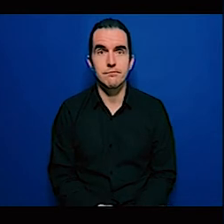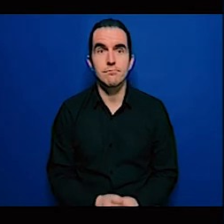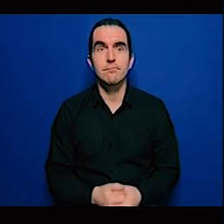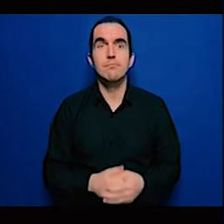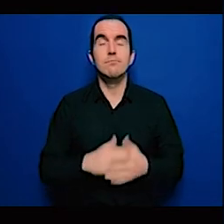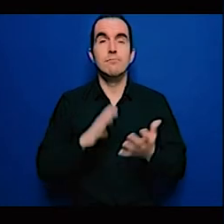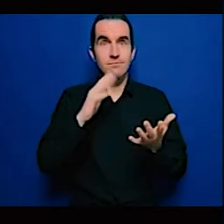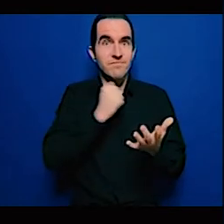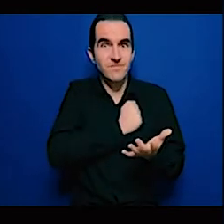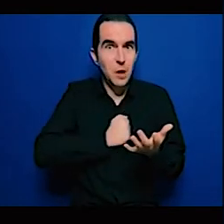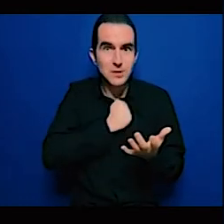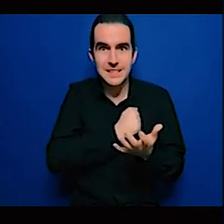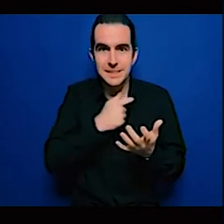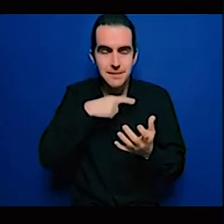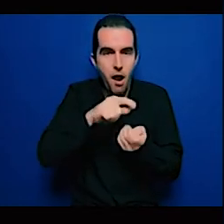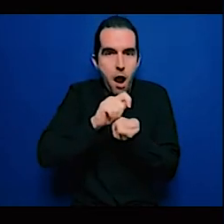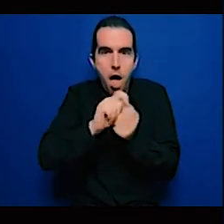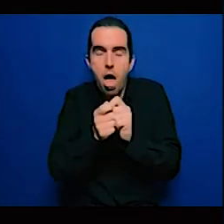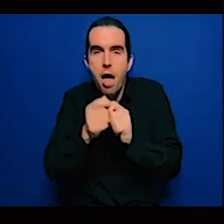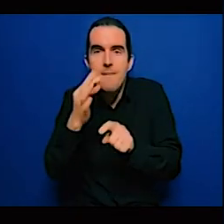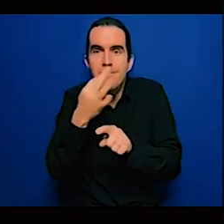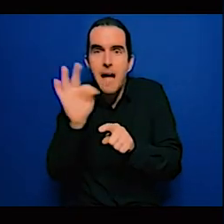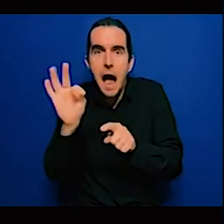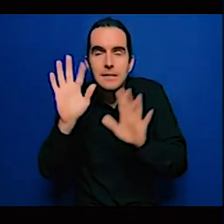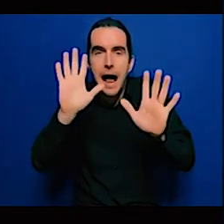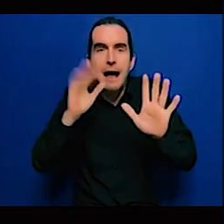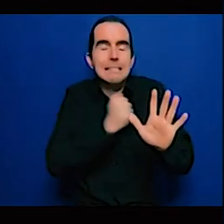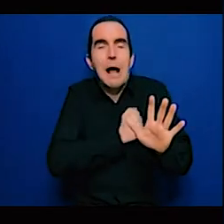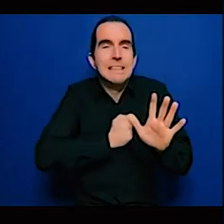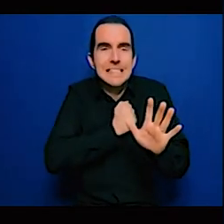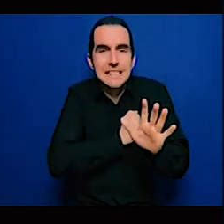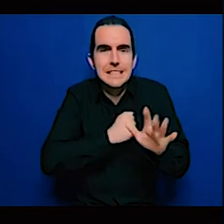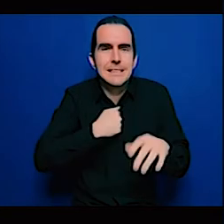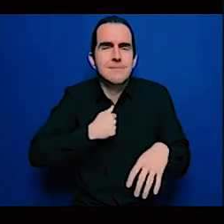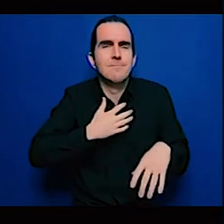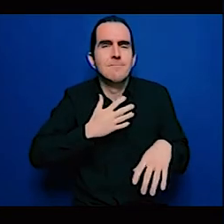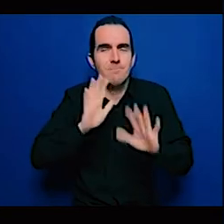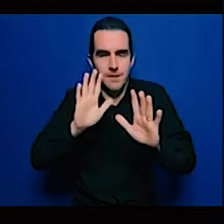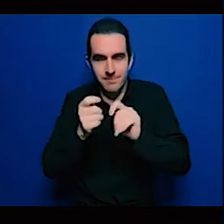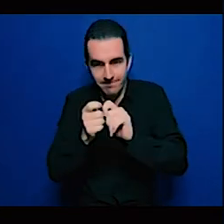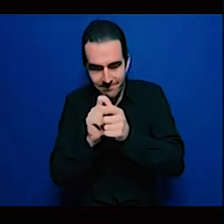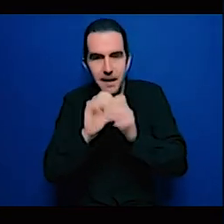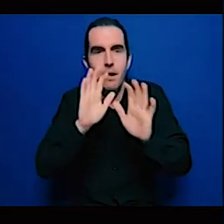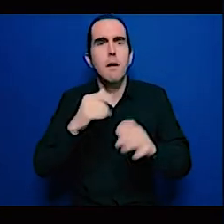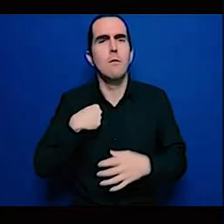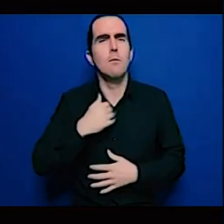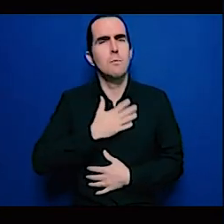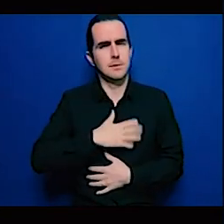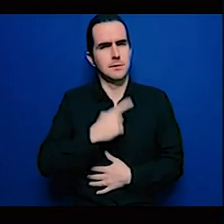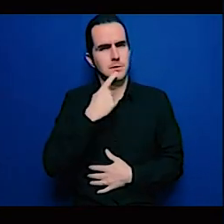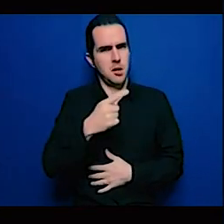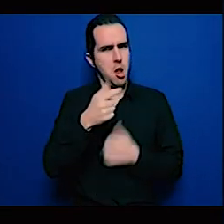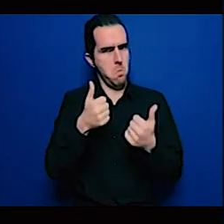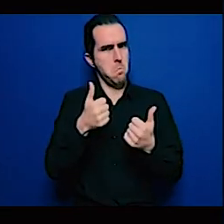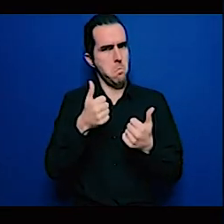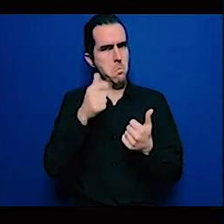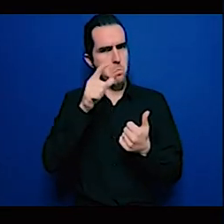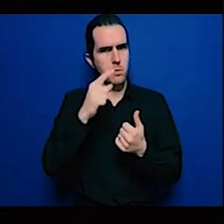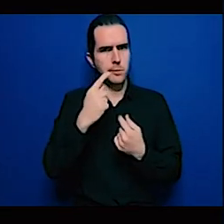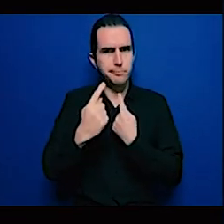point in that when we say public sector just like Albert broke down you know private sector is two different steps